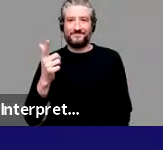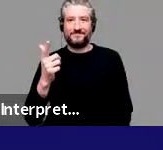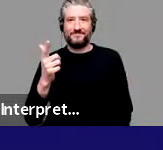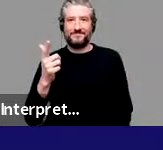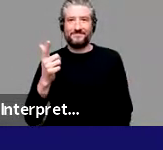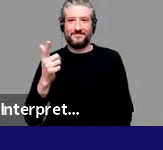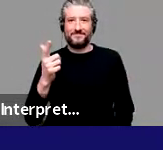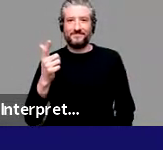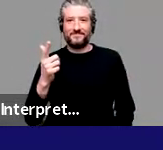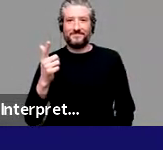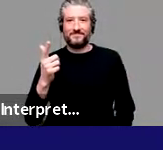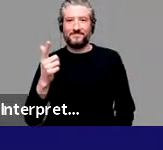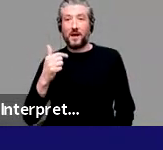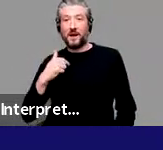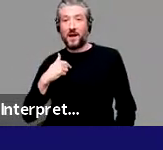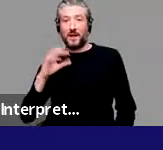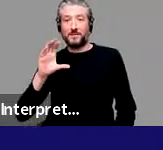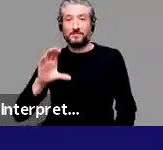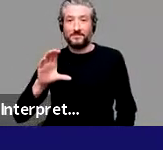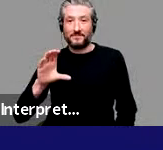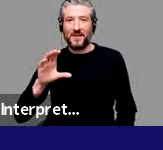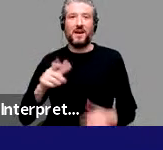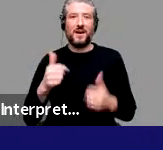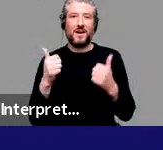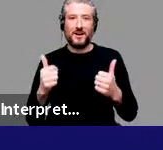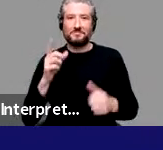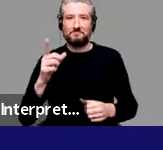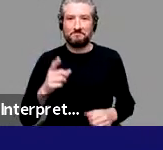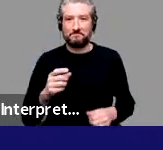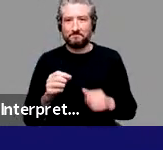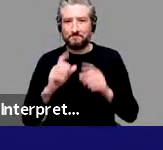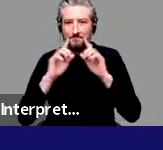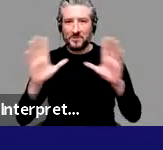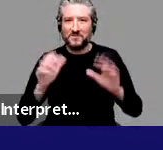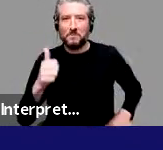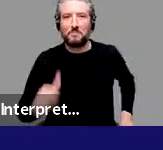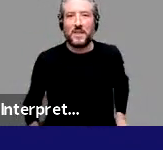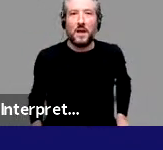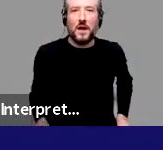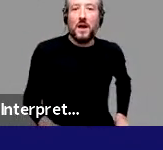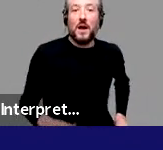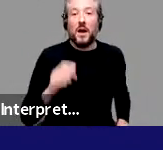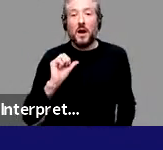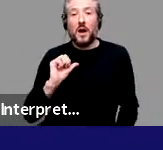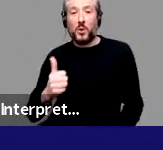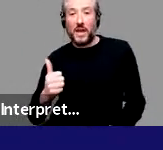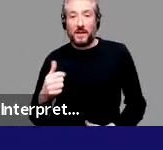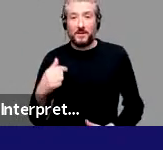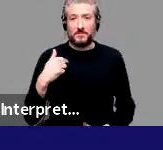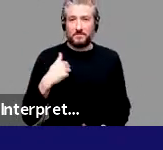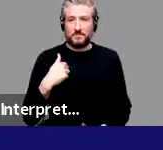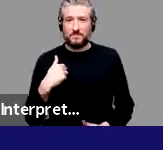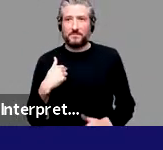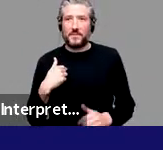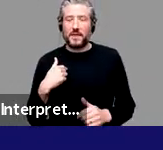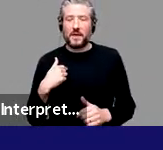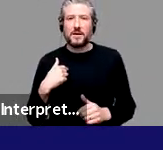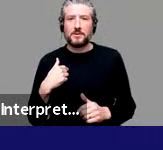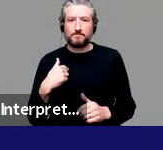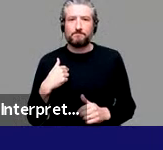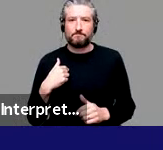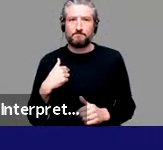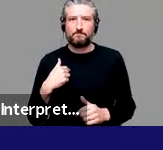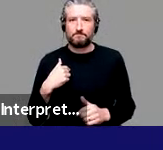there I am. So. Okay. Yes. So, um, I decided to embrace this, uh, these, uh,